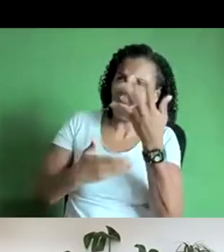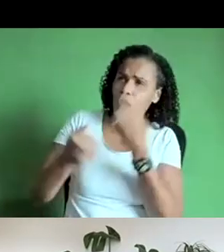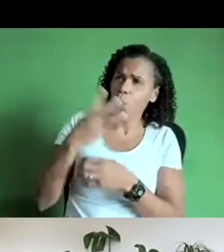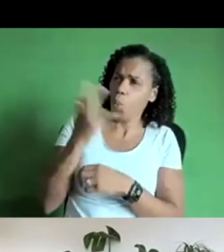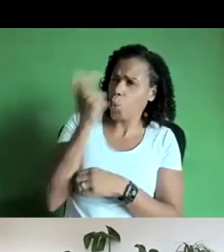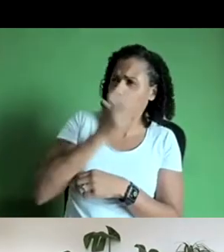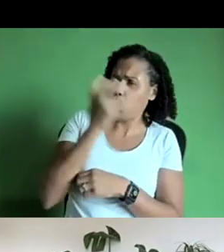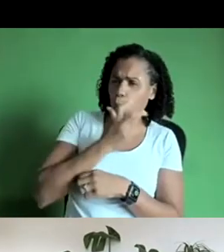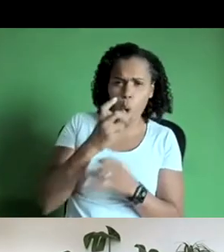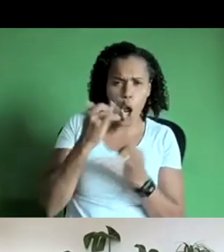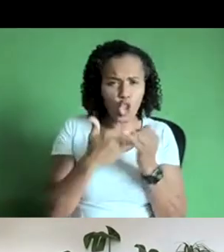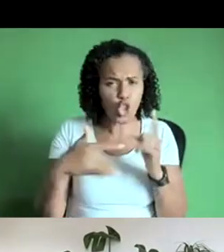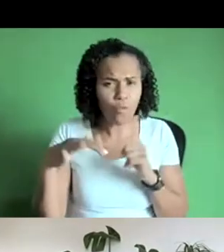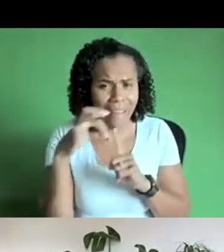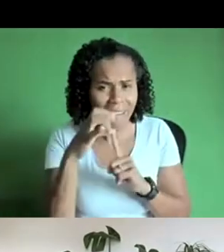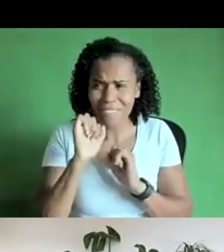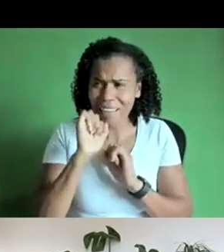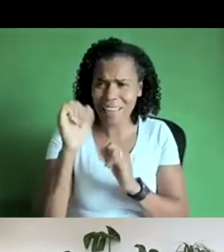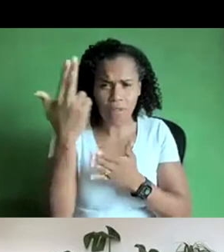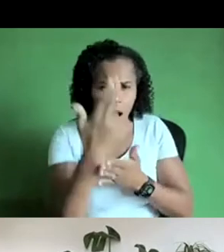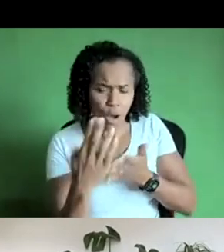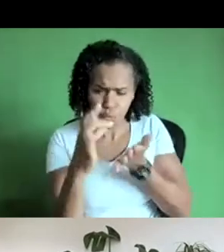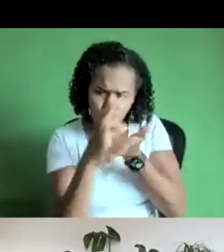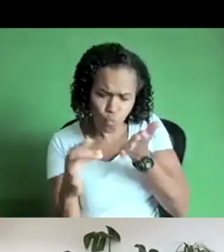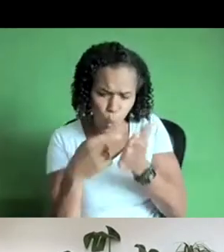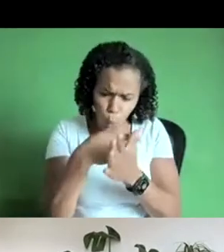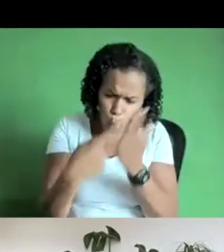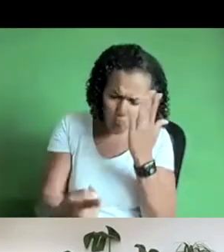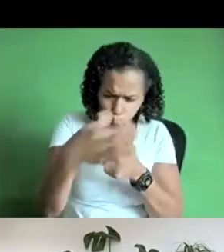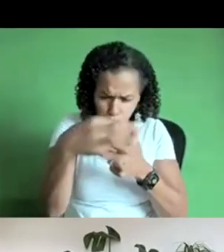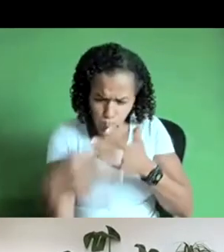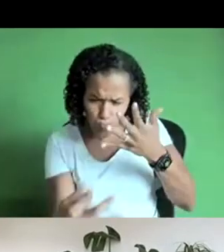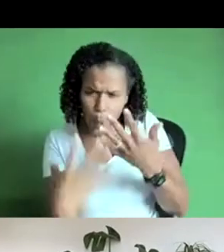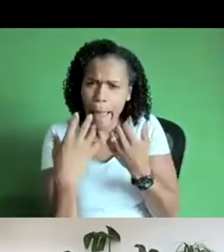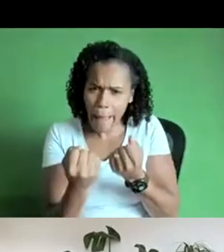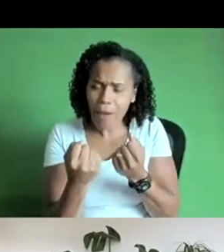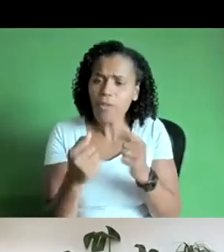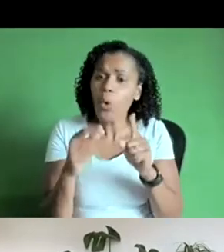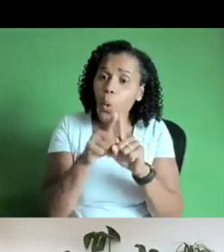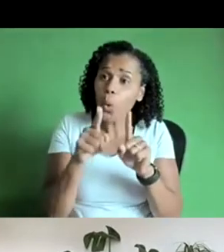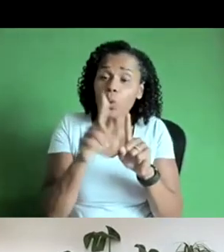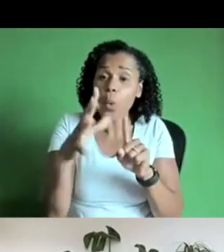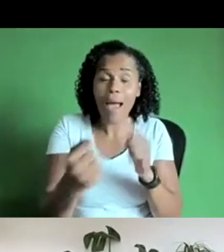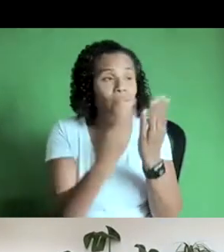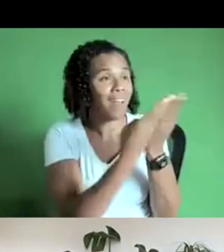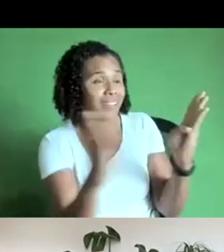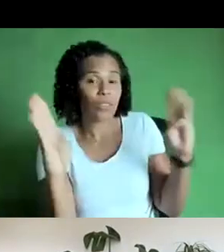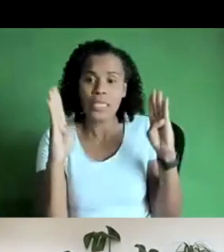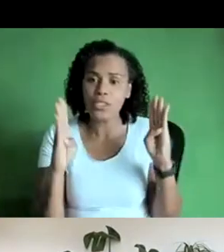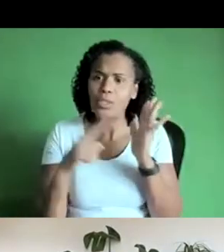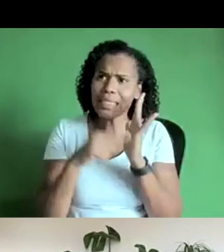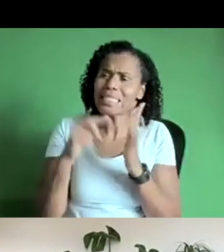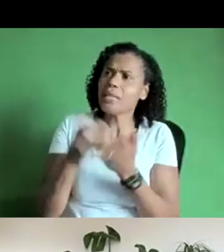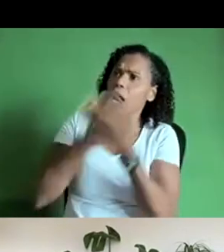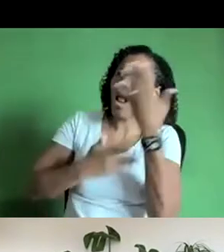work and uh the work that we have on our autograph at the moment um his exhibition and um it's also been part